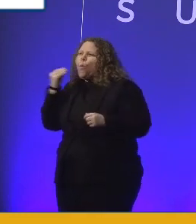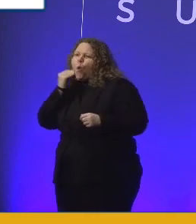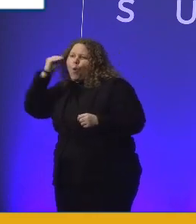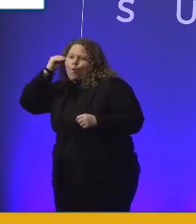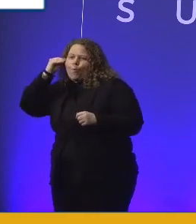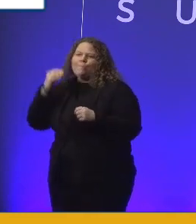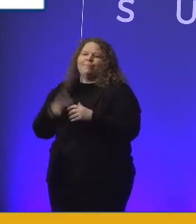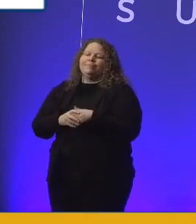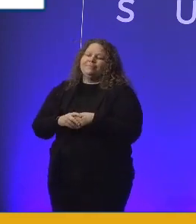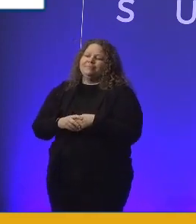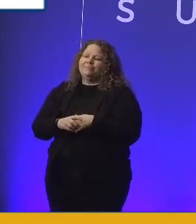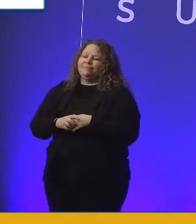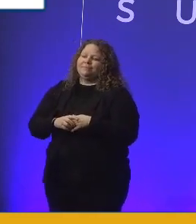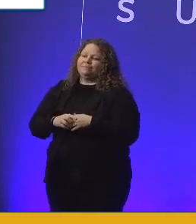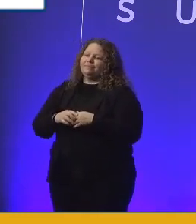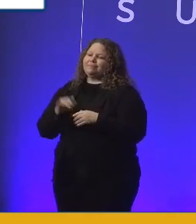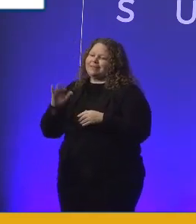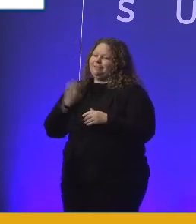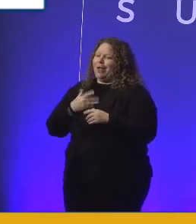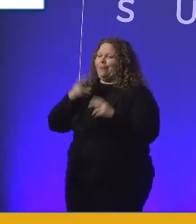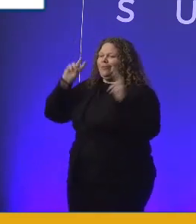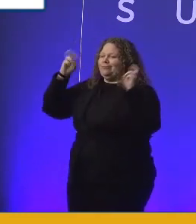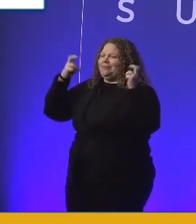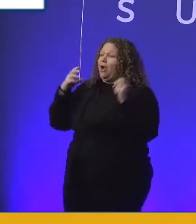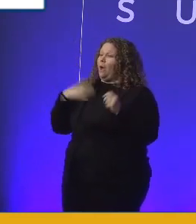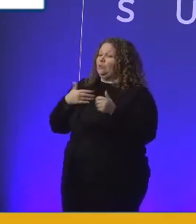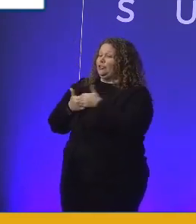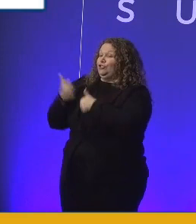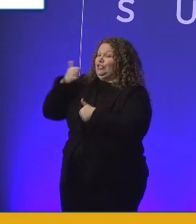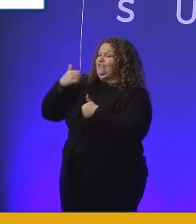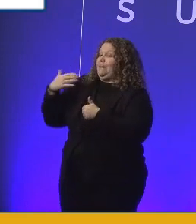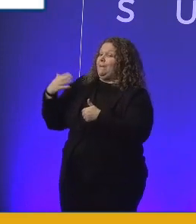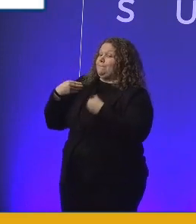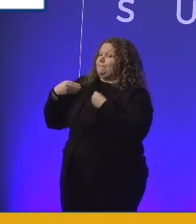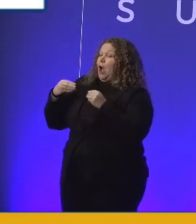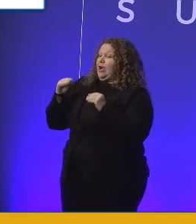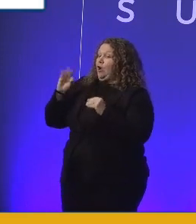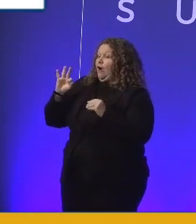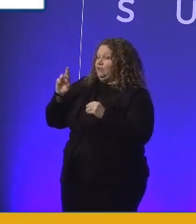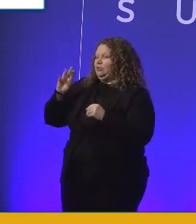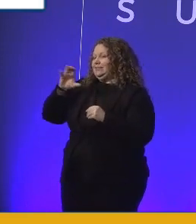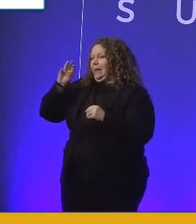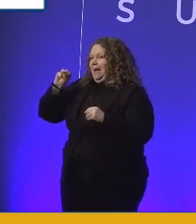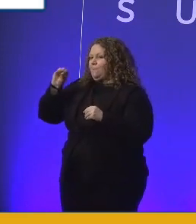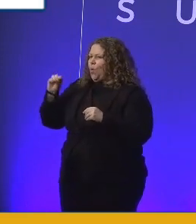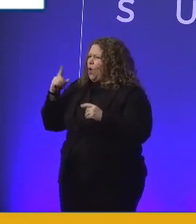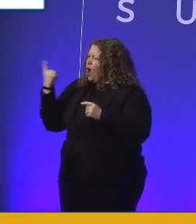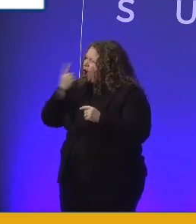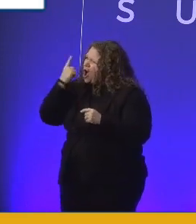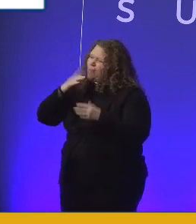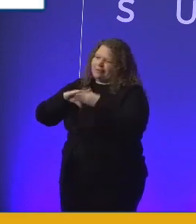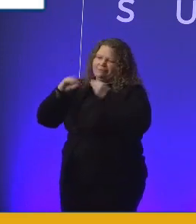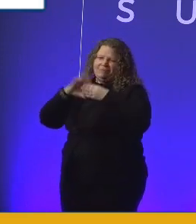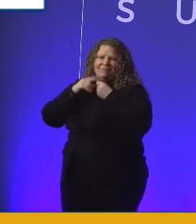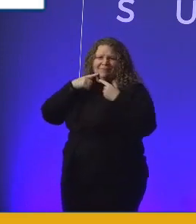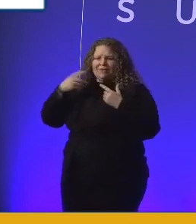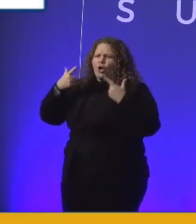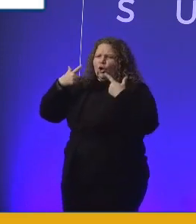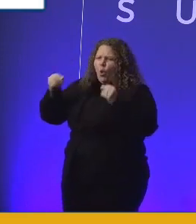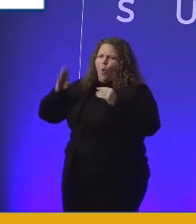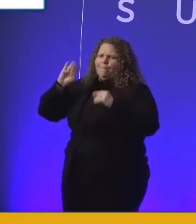Our chief marketing officer kind of really drummed it into me. Don't be shy. Go big, go home. Make bold statements and then deliver afterwards. Let's go.